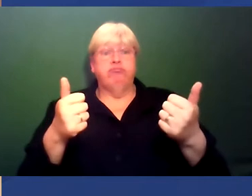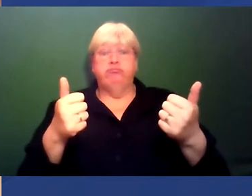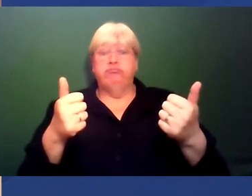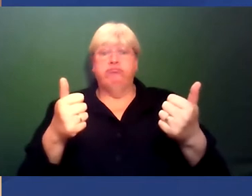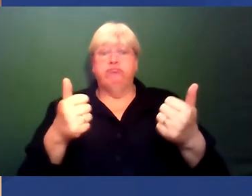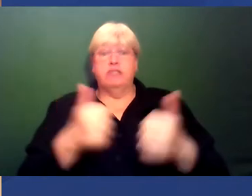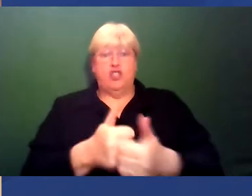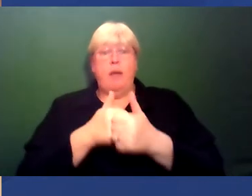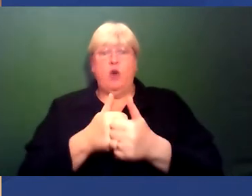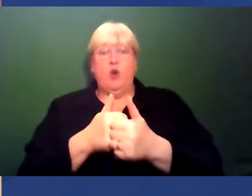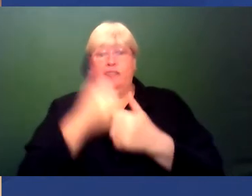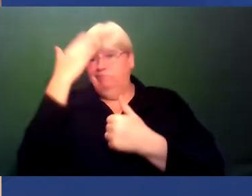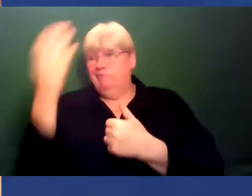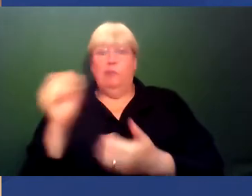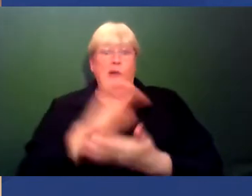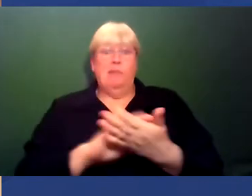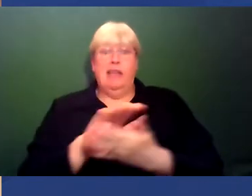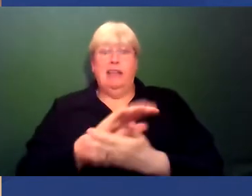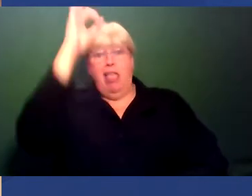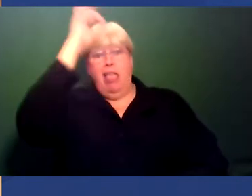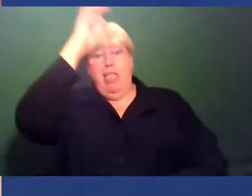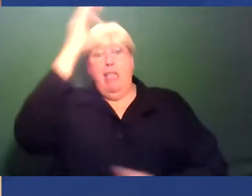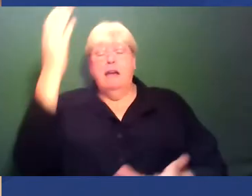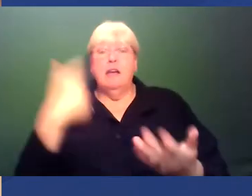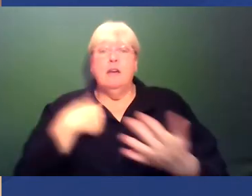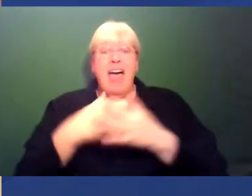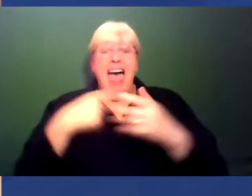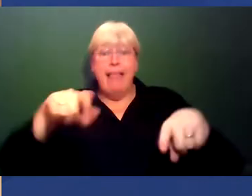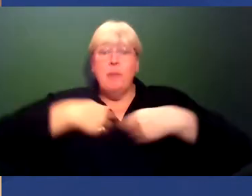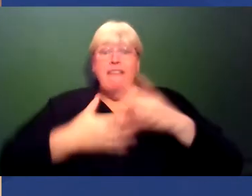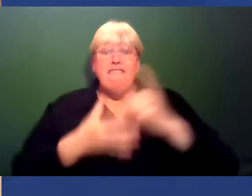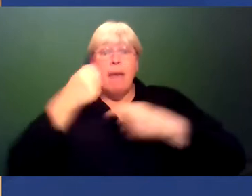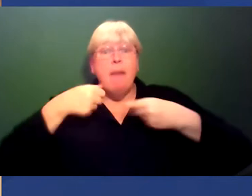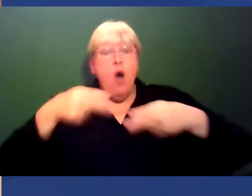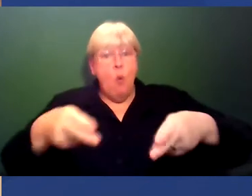idea what geosciences was. They just let me find my own path, really.